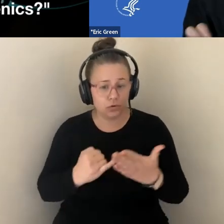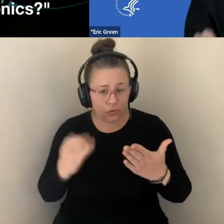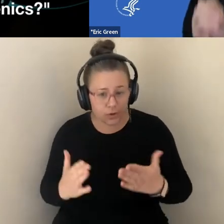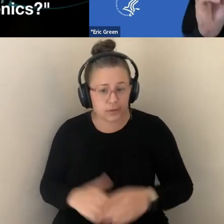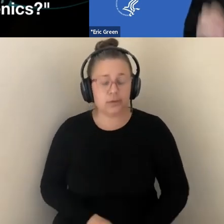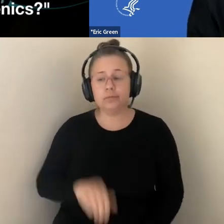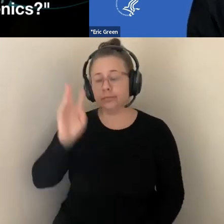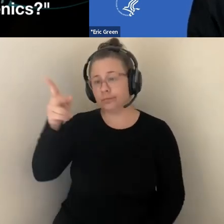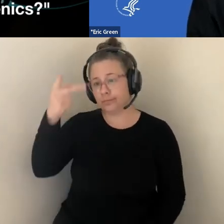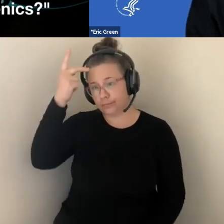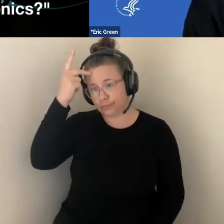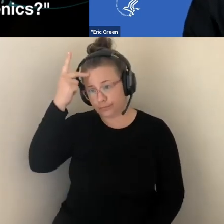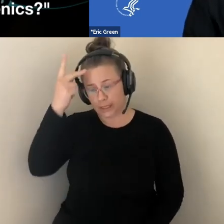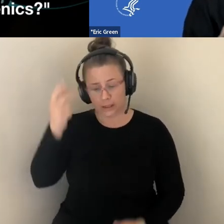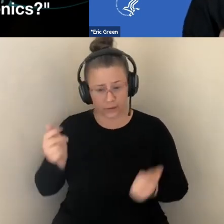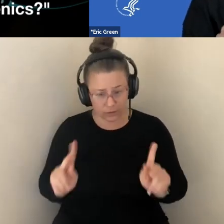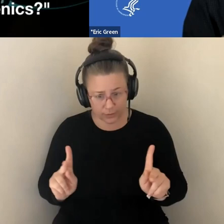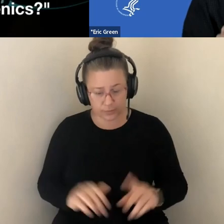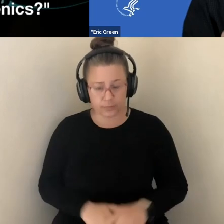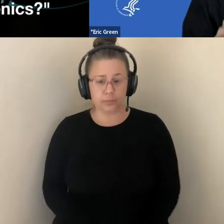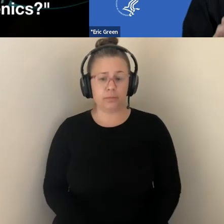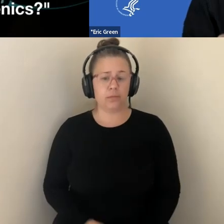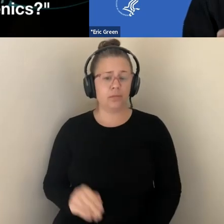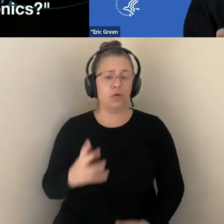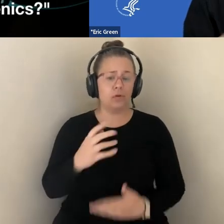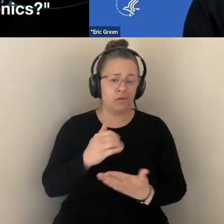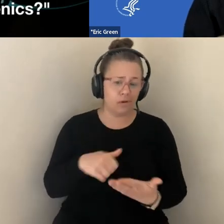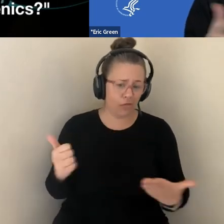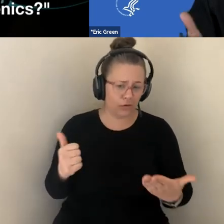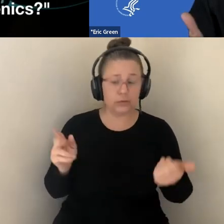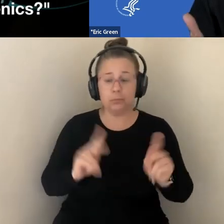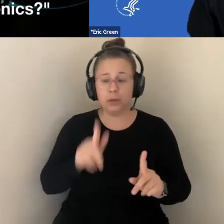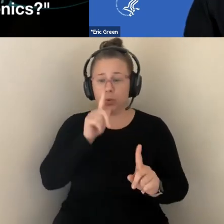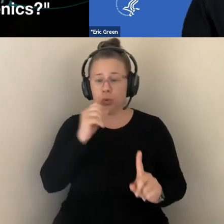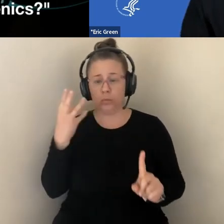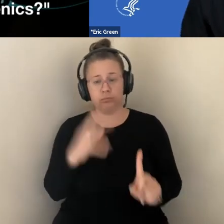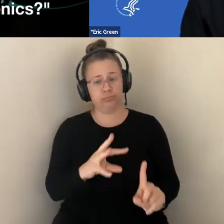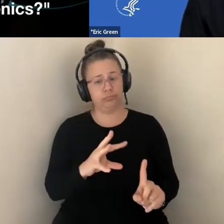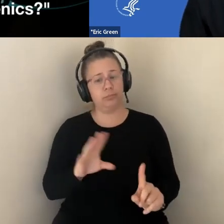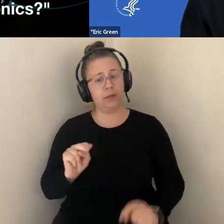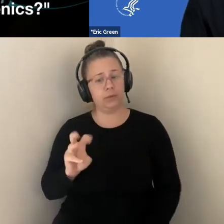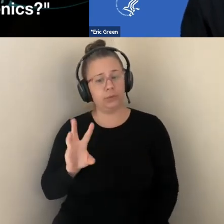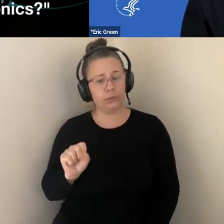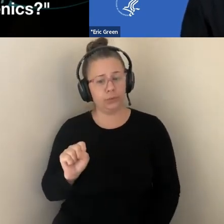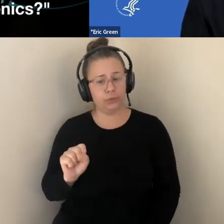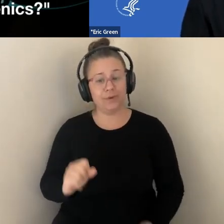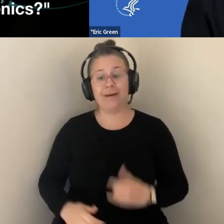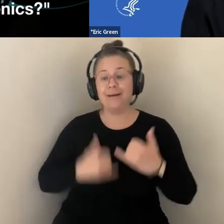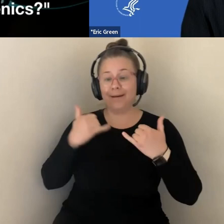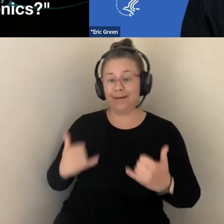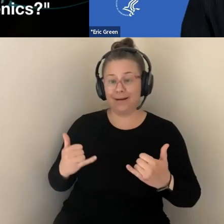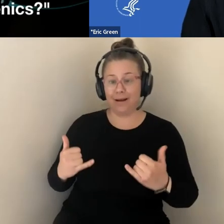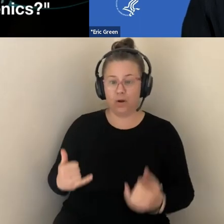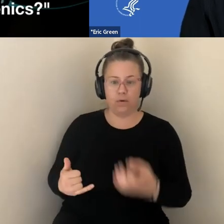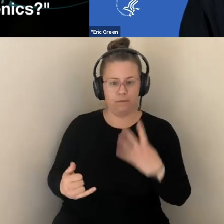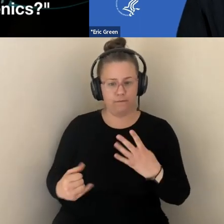PEOPLE WHO ARE IN THE NEWS AND WHO SHAPE HOUSEHOLD CONVERSATIONS. AND NOW, A GROUP OF GENOME SCIENTISTS IS AMONG